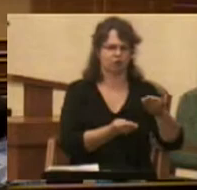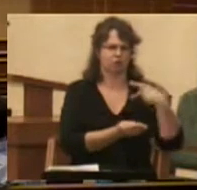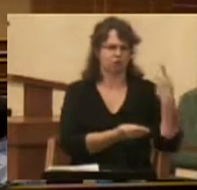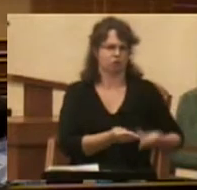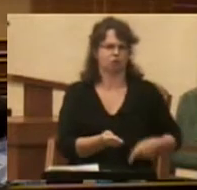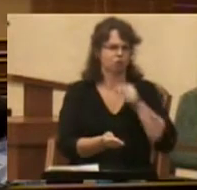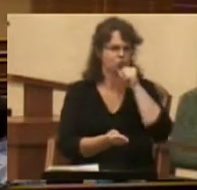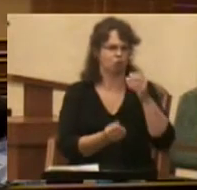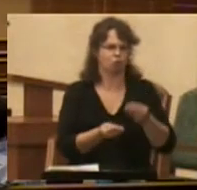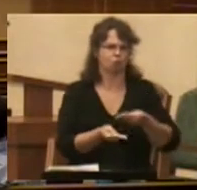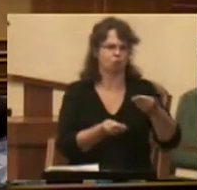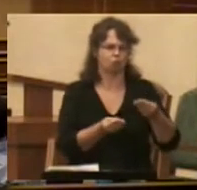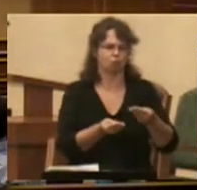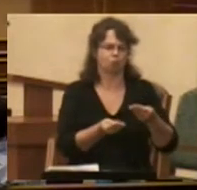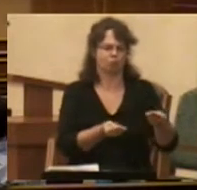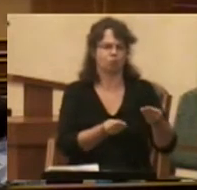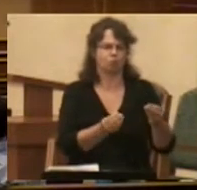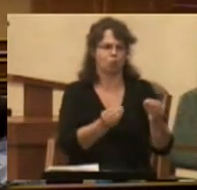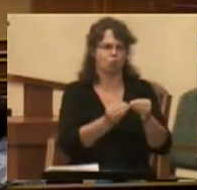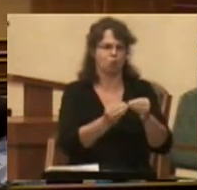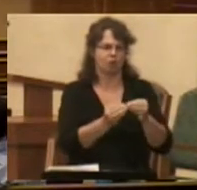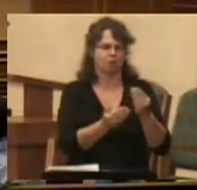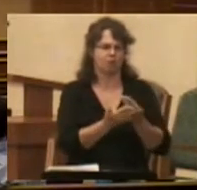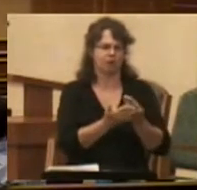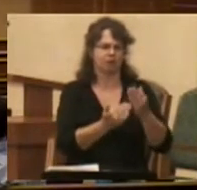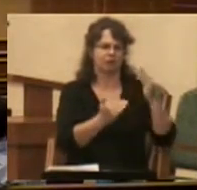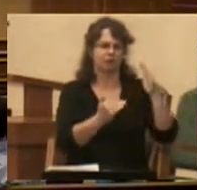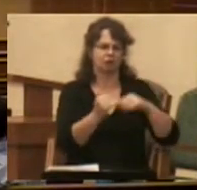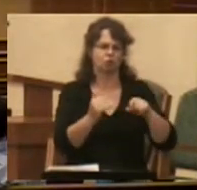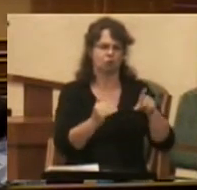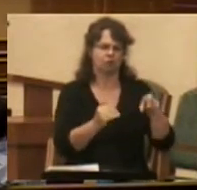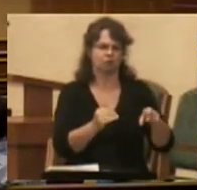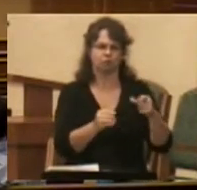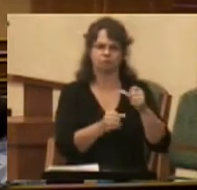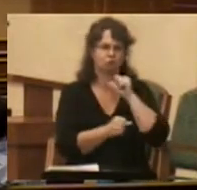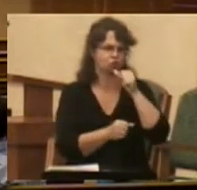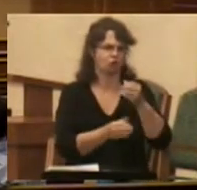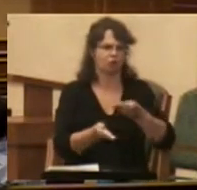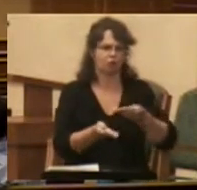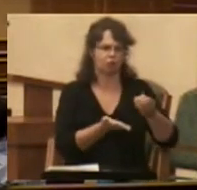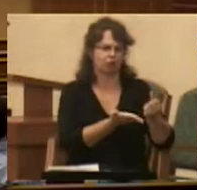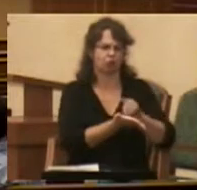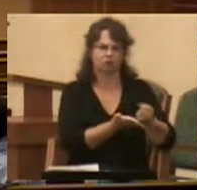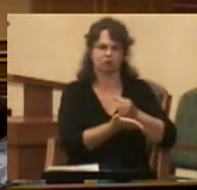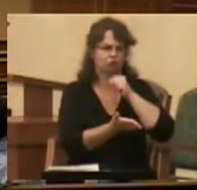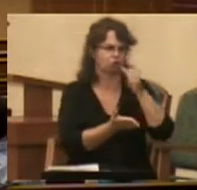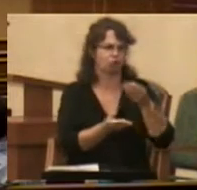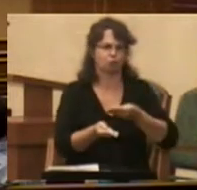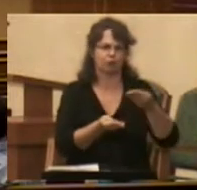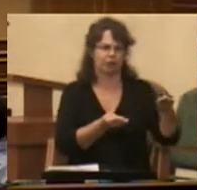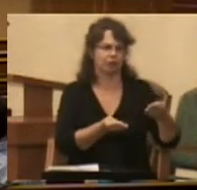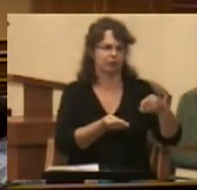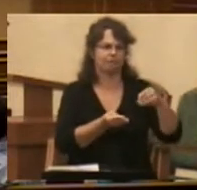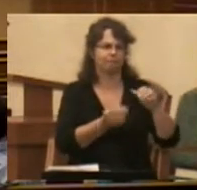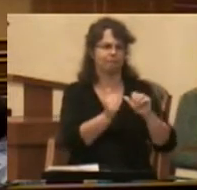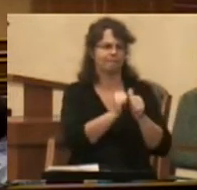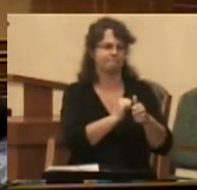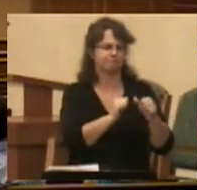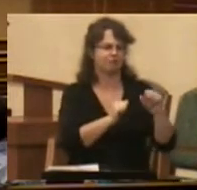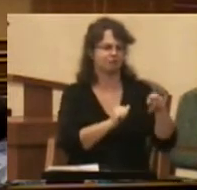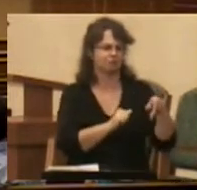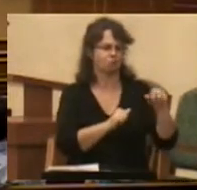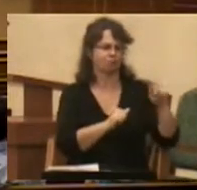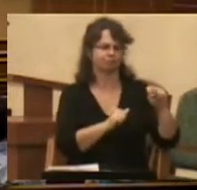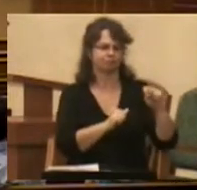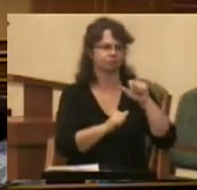will need for the hours that we will be in this place. Do not take credit cards. Do not take your passport. Don't carry a bag unless you absolutely